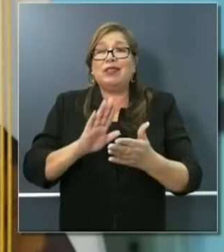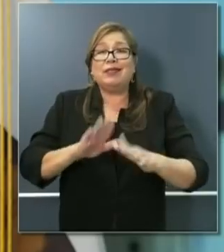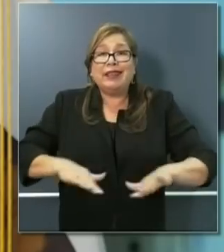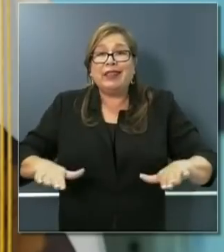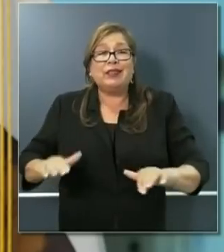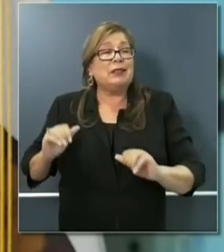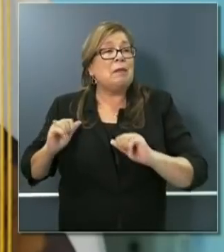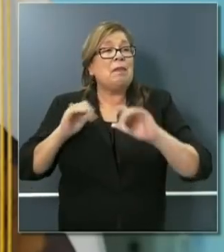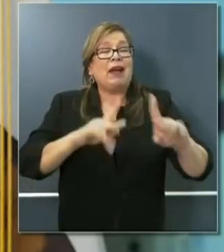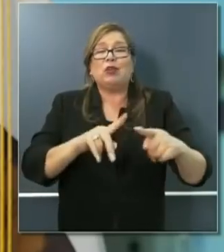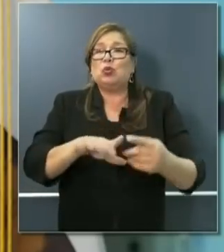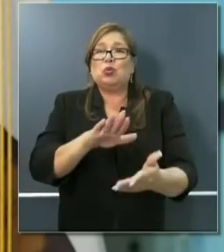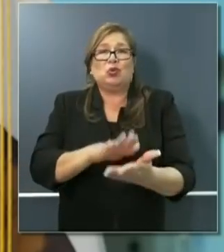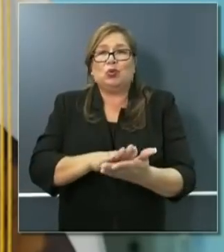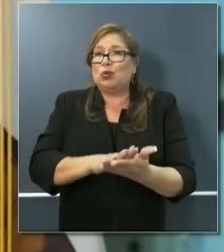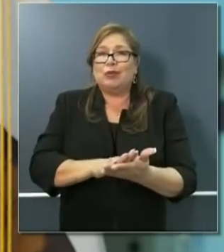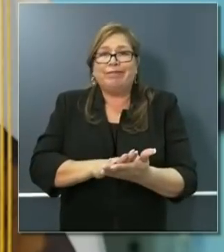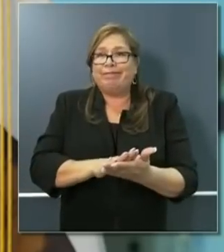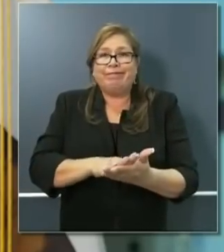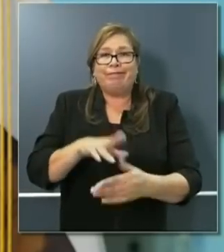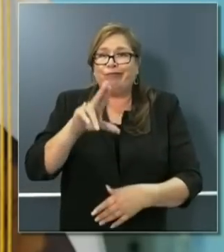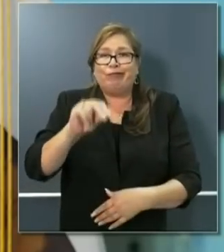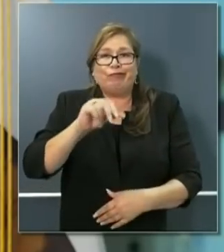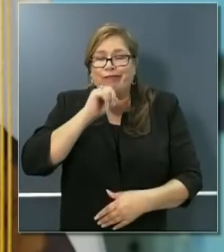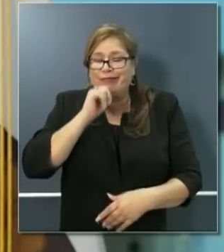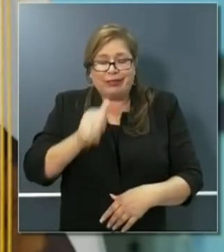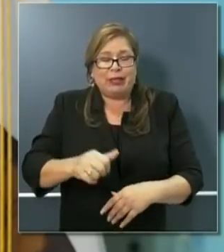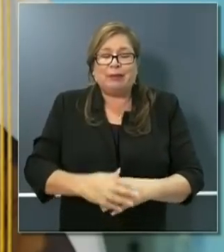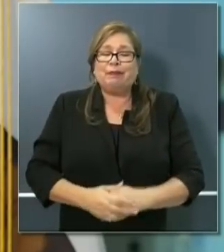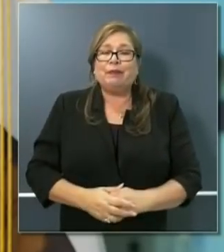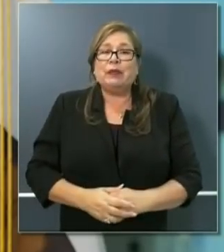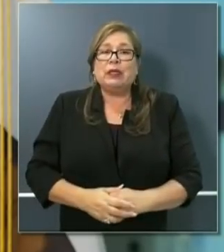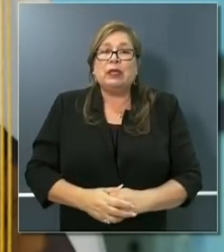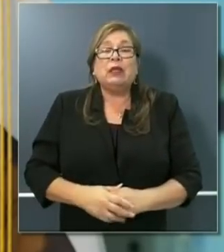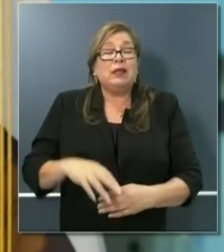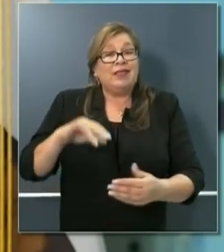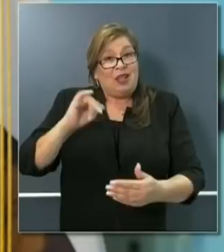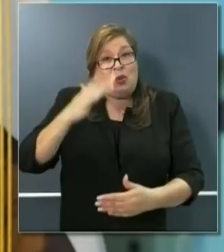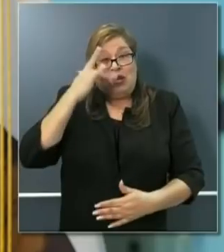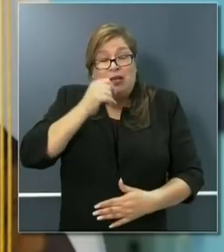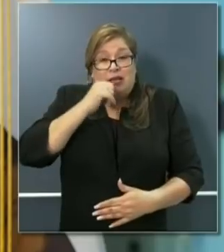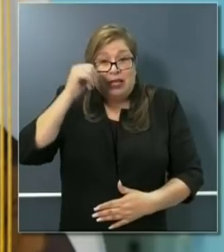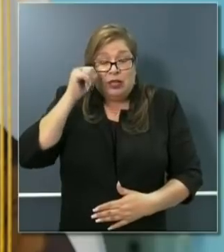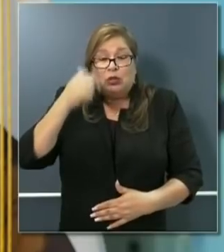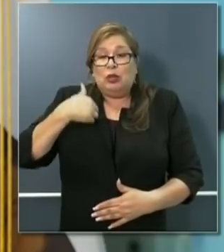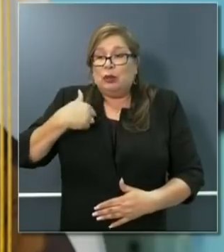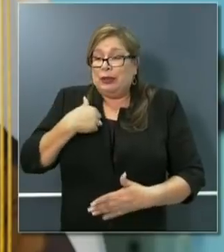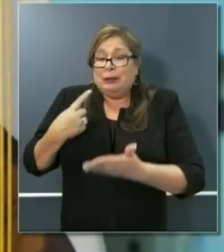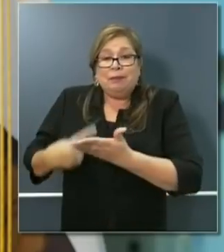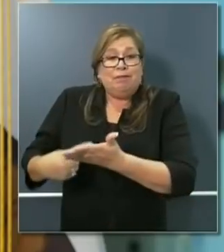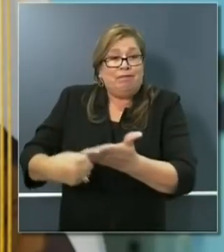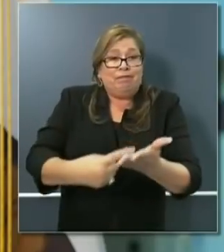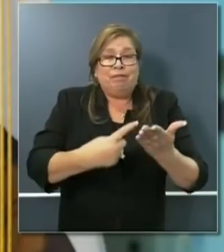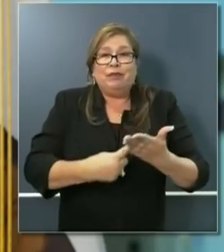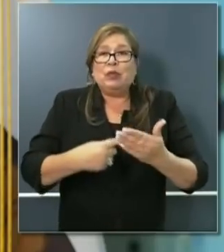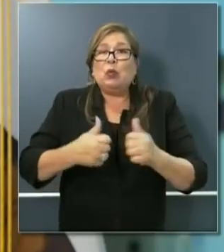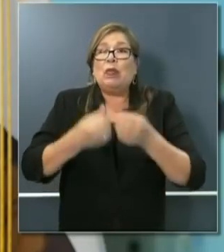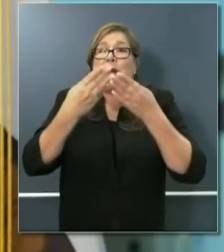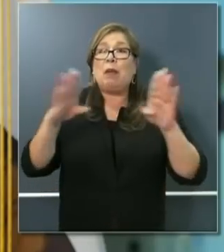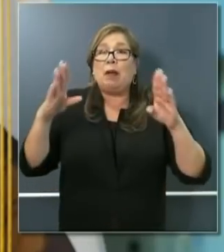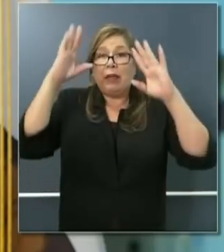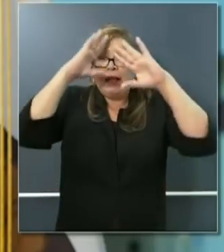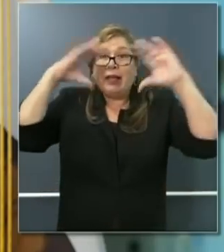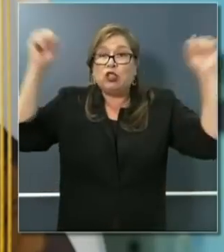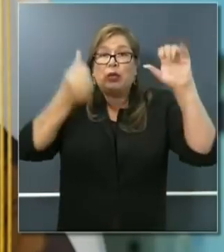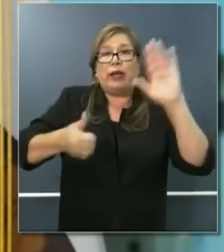the school setting. And that's why I was very pleased yesterday. We've been working collaboratively with the superintendent of public education,